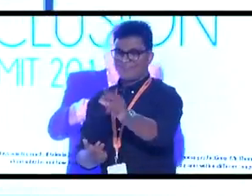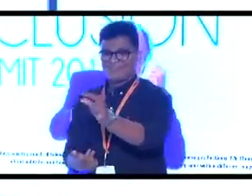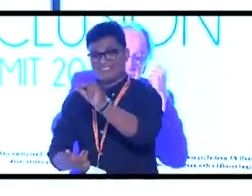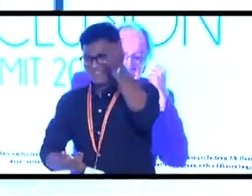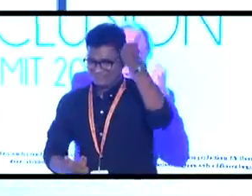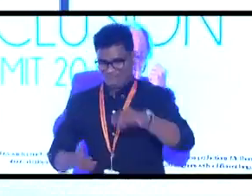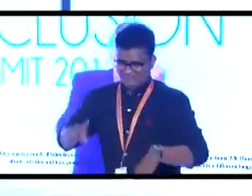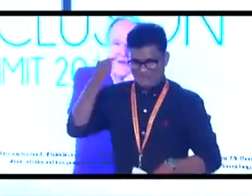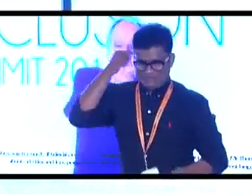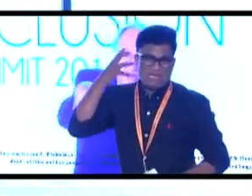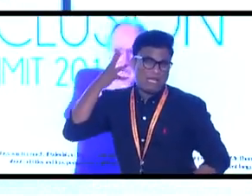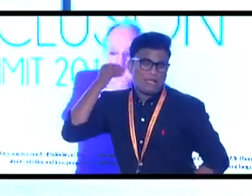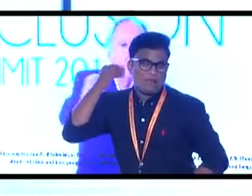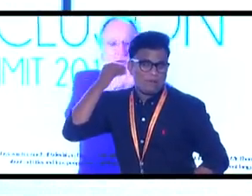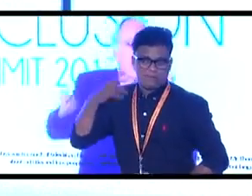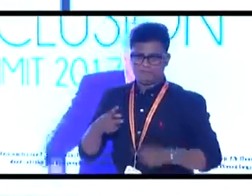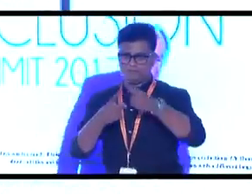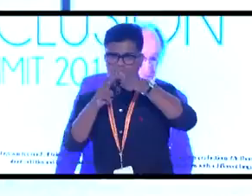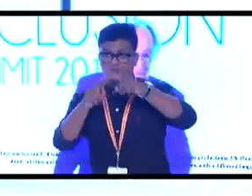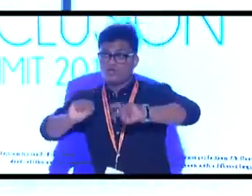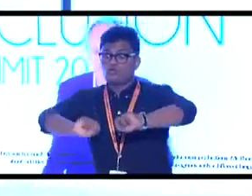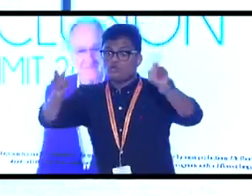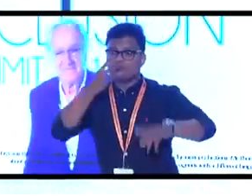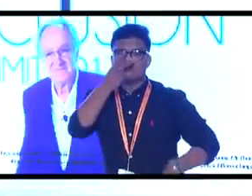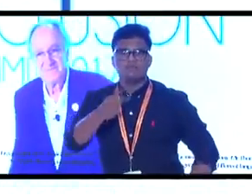And you can carry on your phone call and watch what the news says.